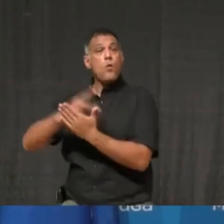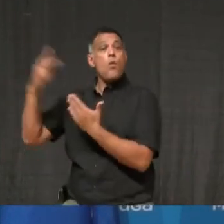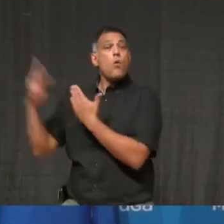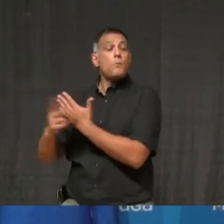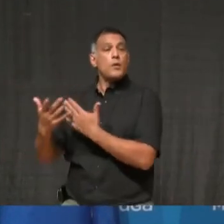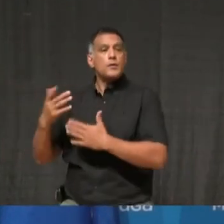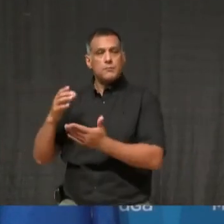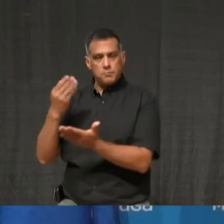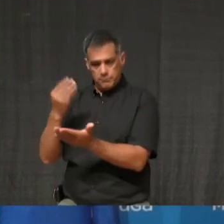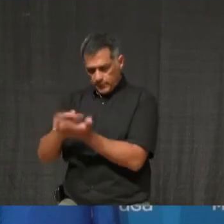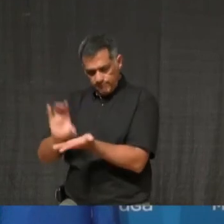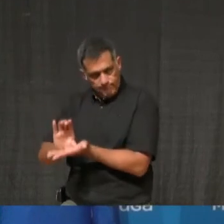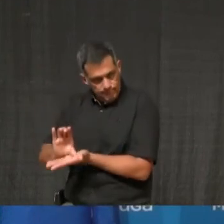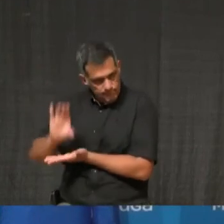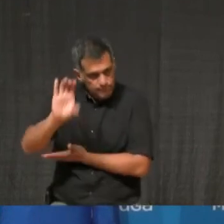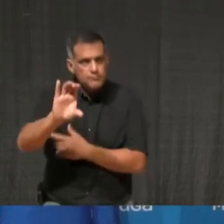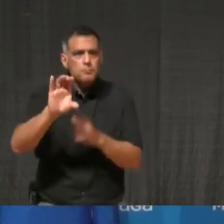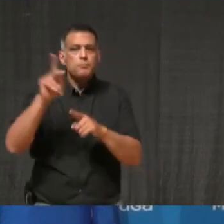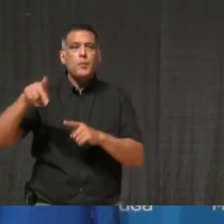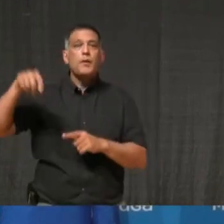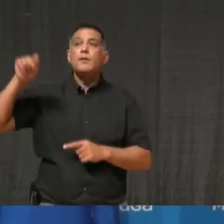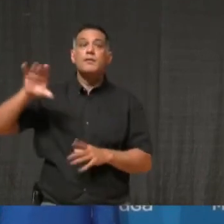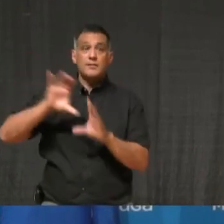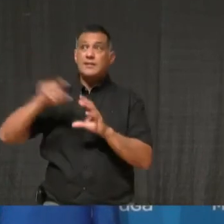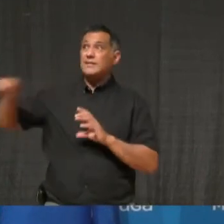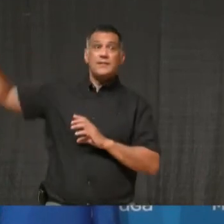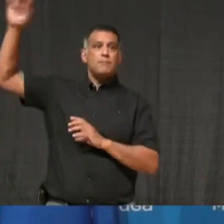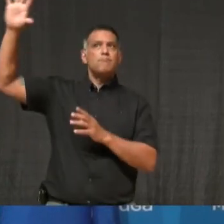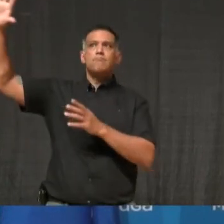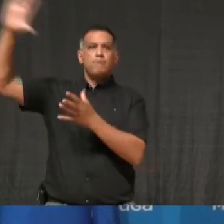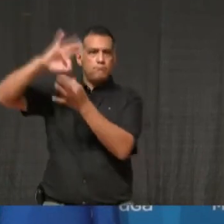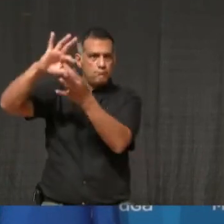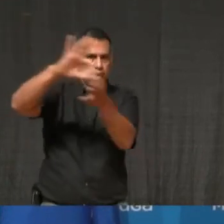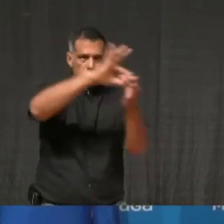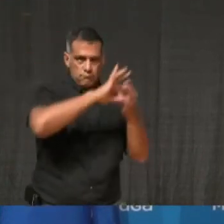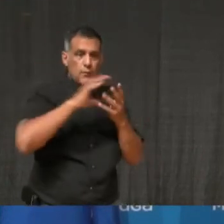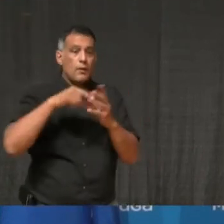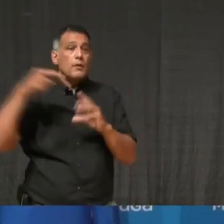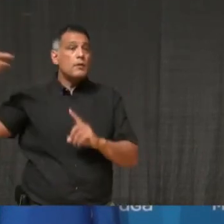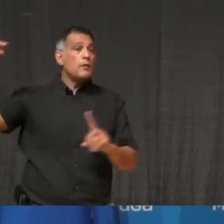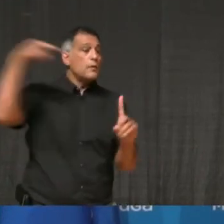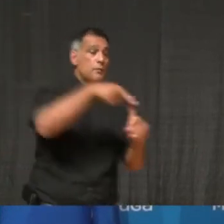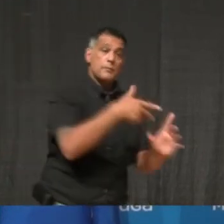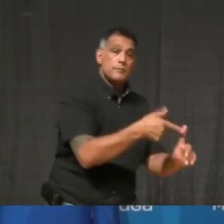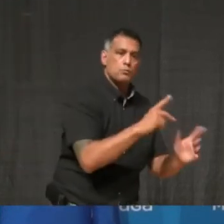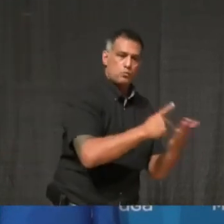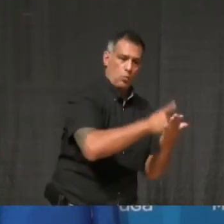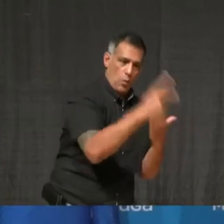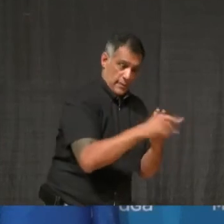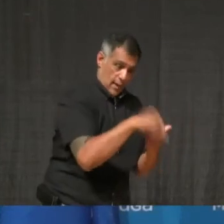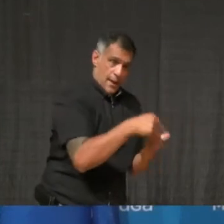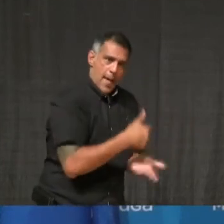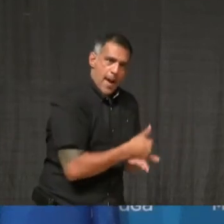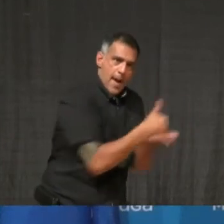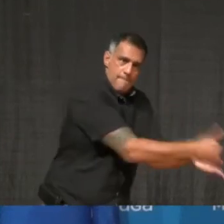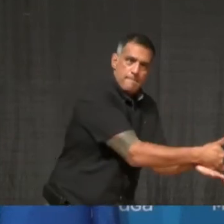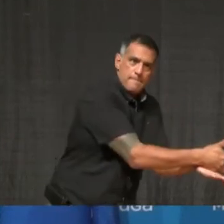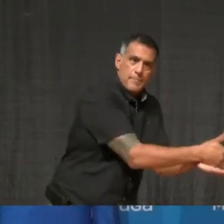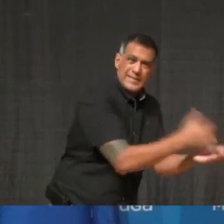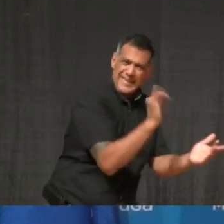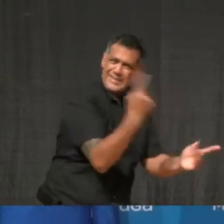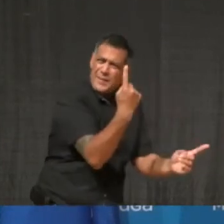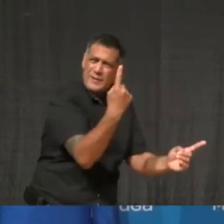from different areas to the intended programs. Is there any something like that?